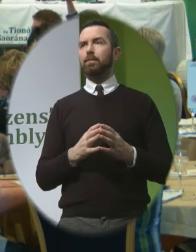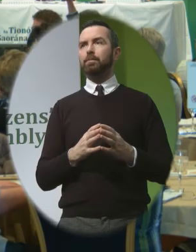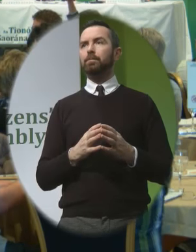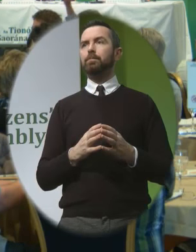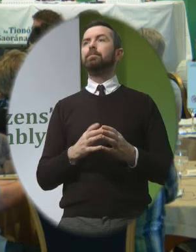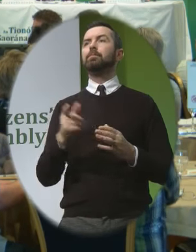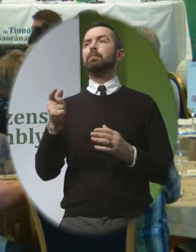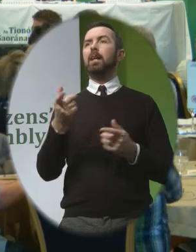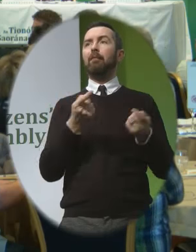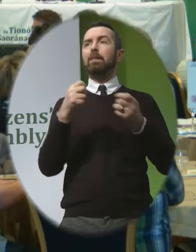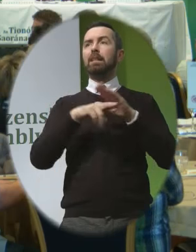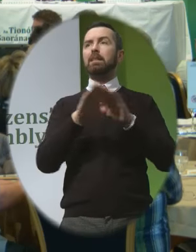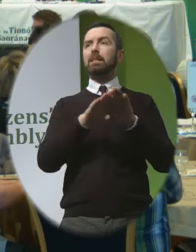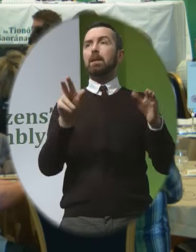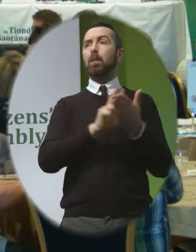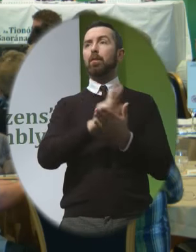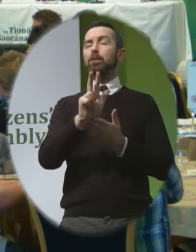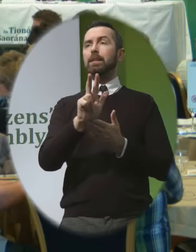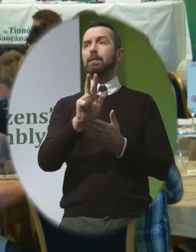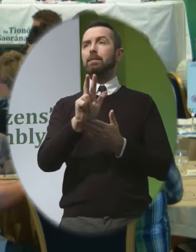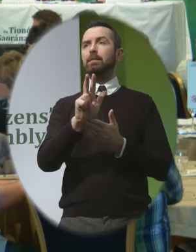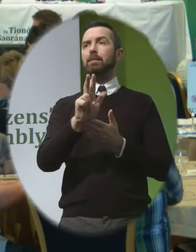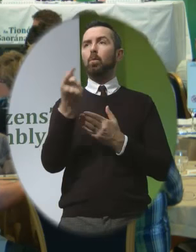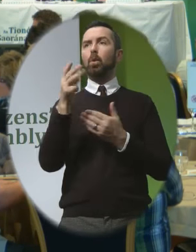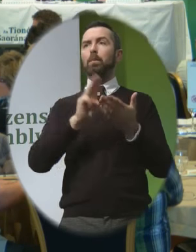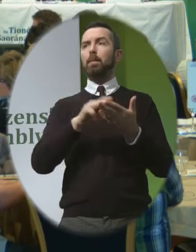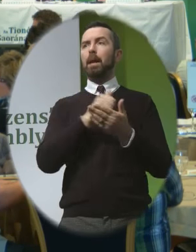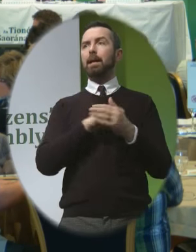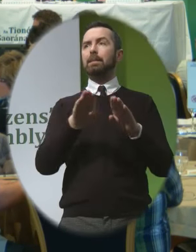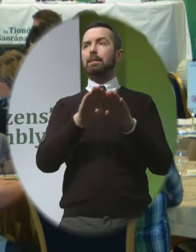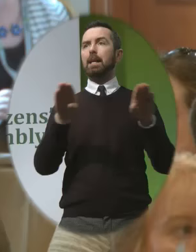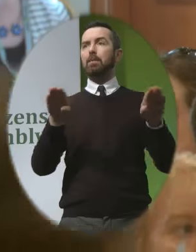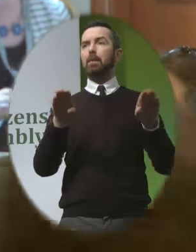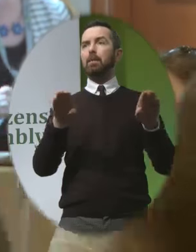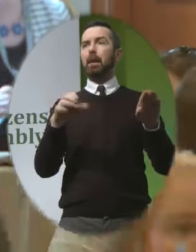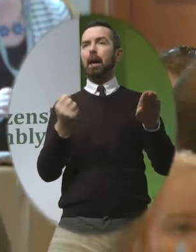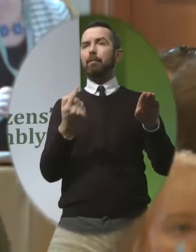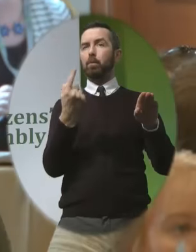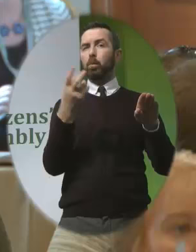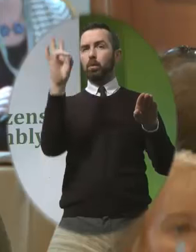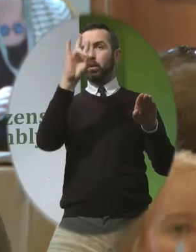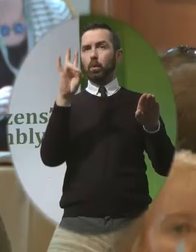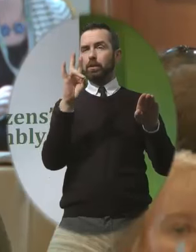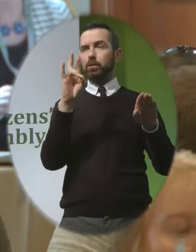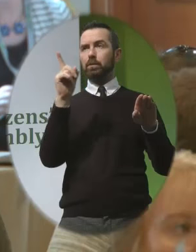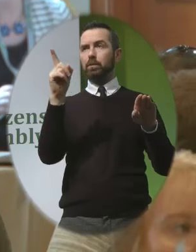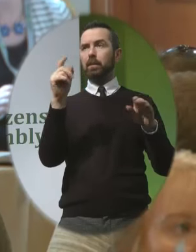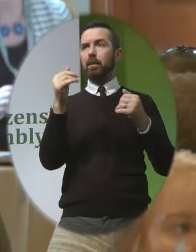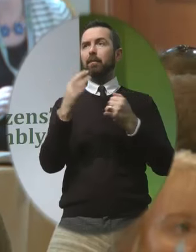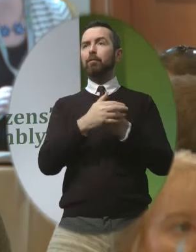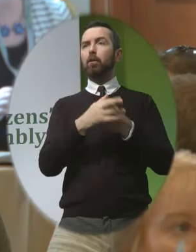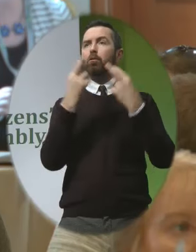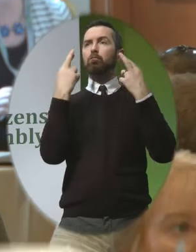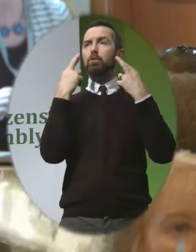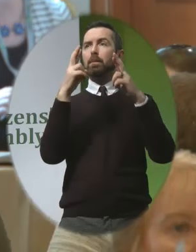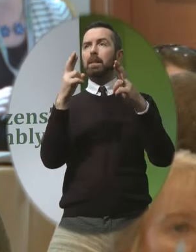I'm the facilitator for table 13 A member at this table would like the following question To be directed at the representatives